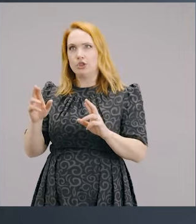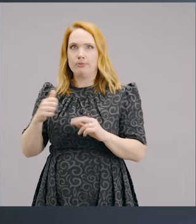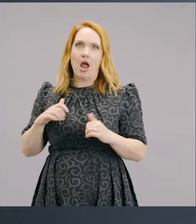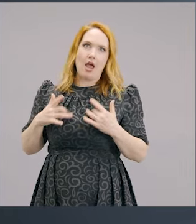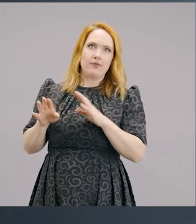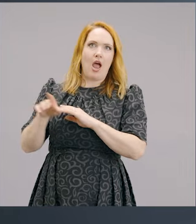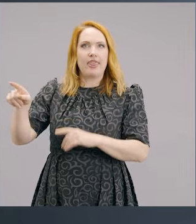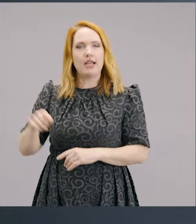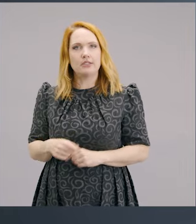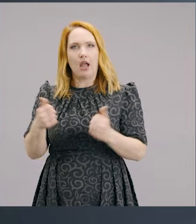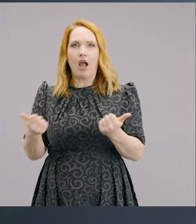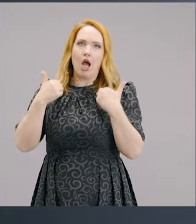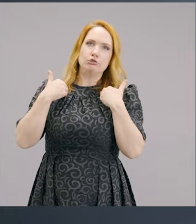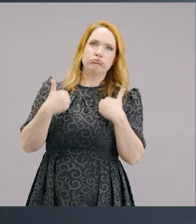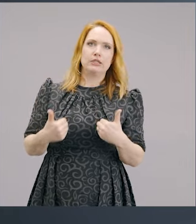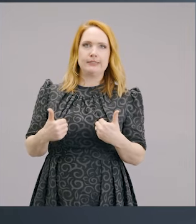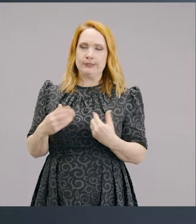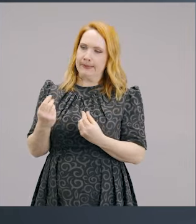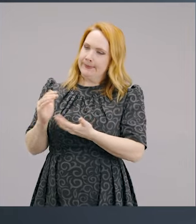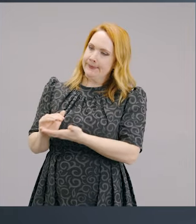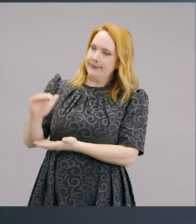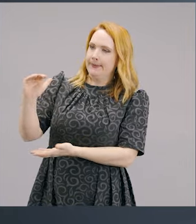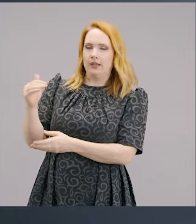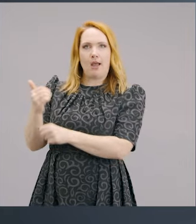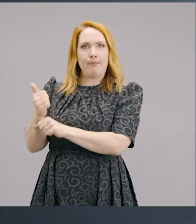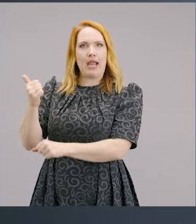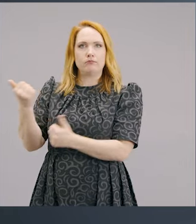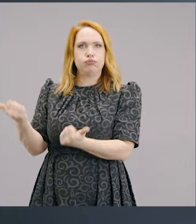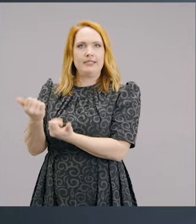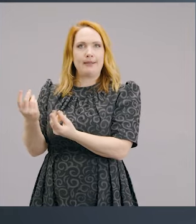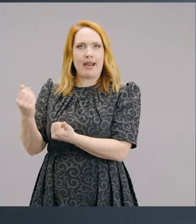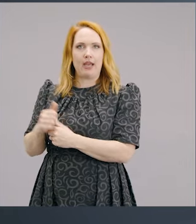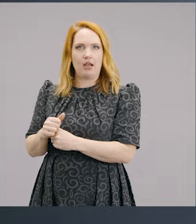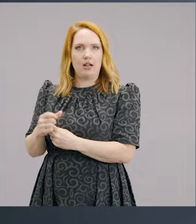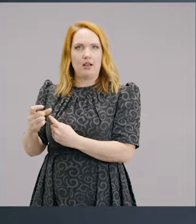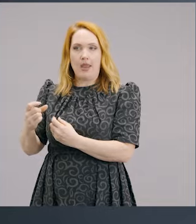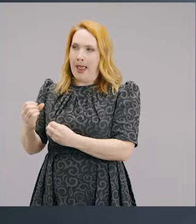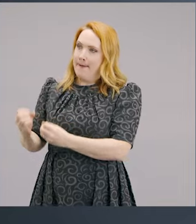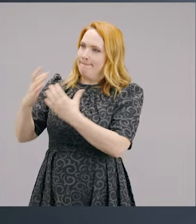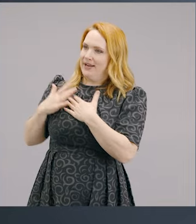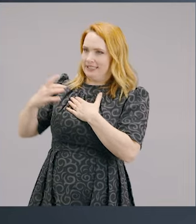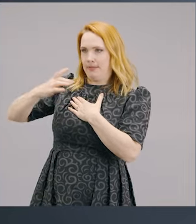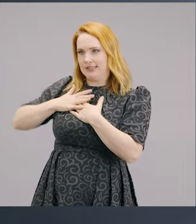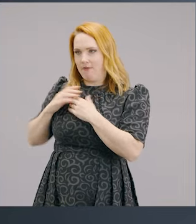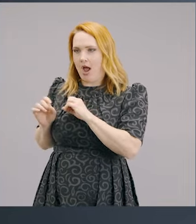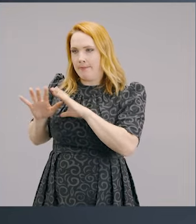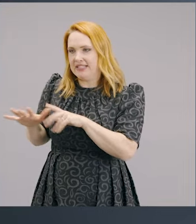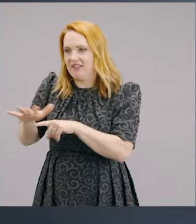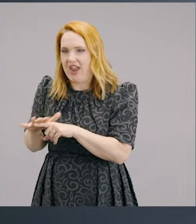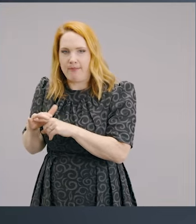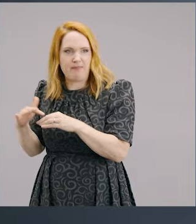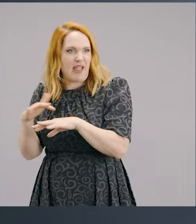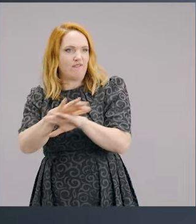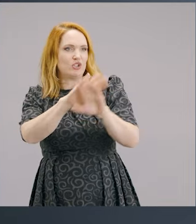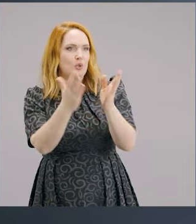Oh my goodness, if only I could be like that, where I have lots and lots of money that's all tucked around the bank, I just bless myself and my family and the